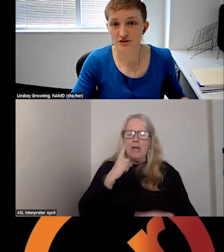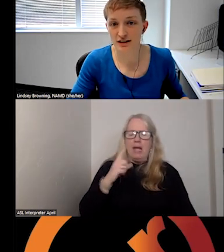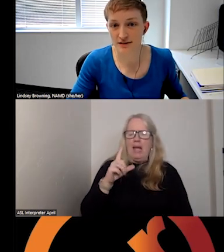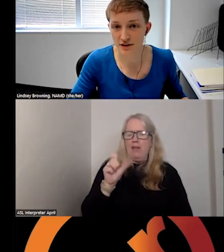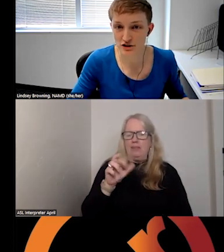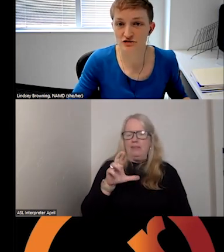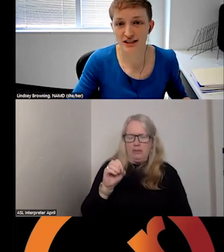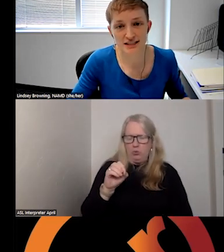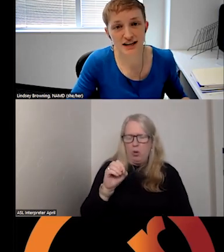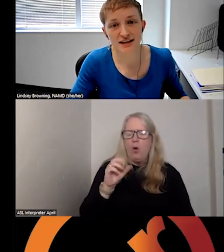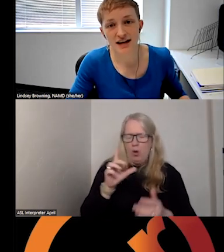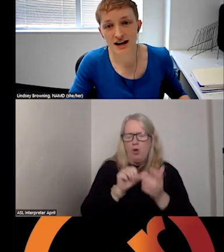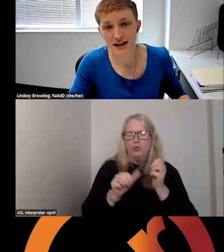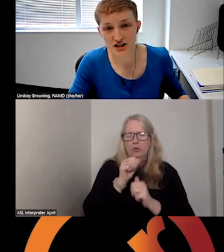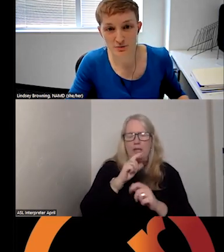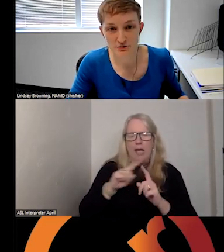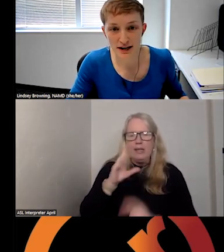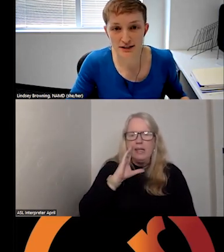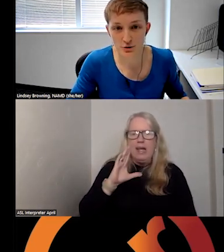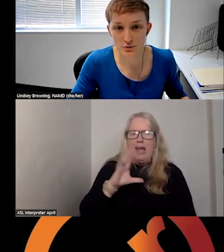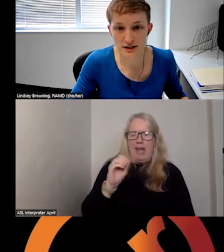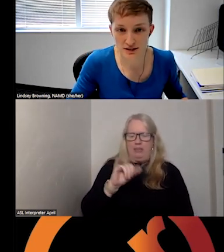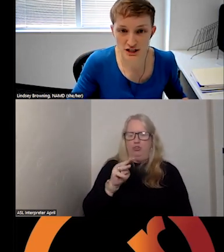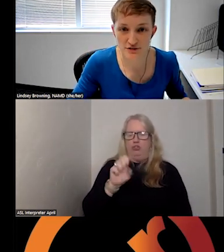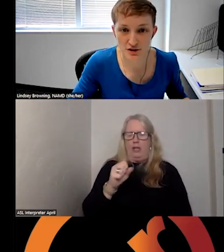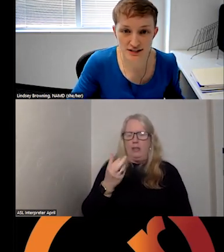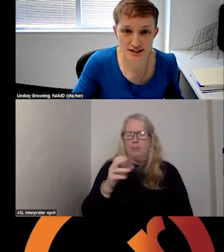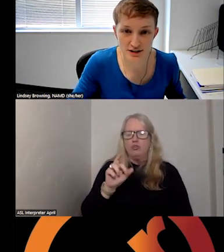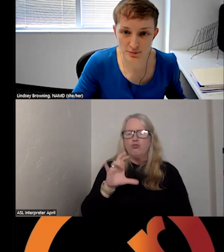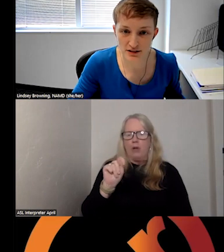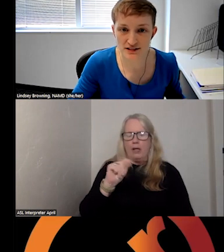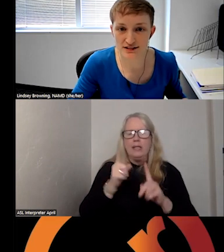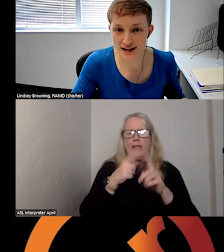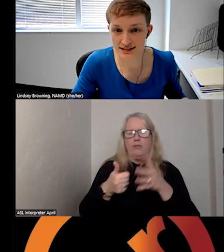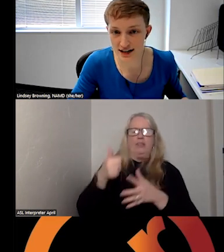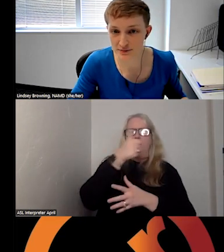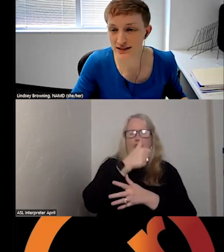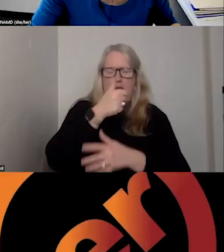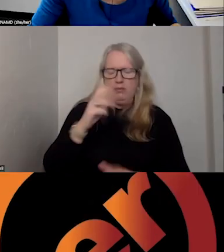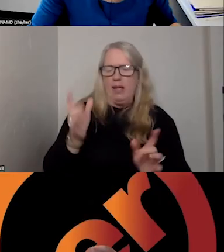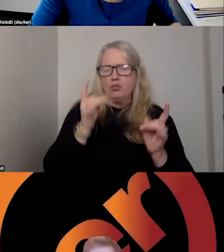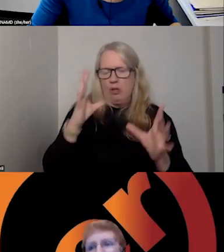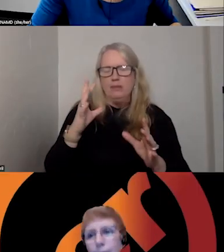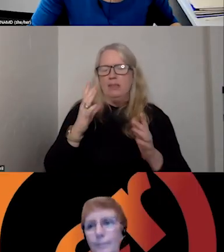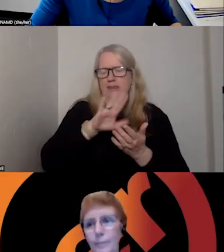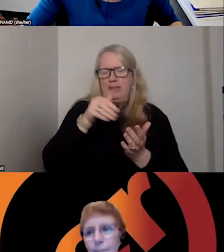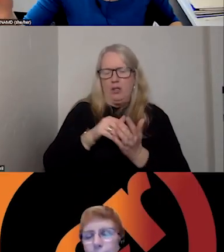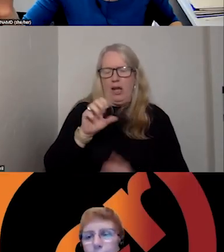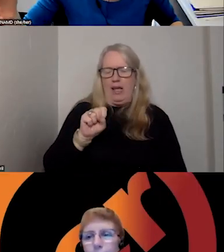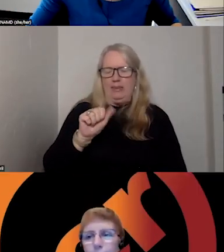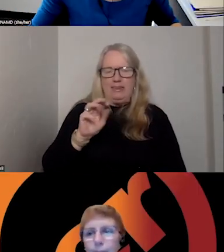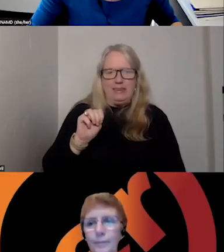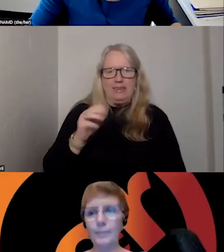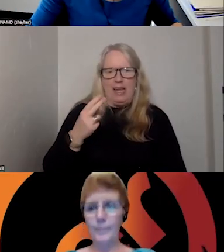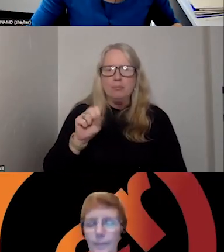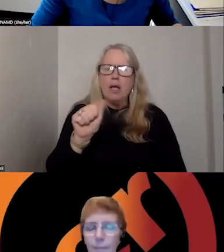Institute of Australasia, and James Wright, who is the Chief of Crisis Center Operations at SAMHSA. We'd just love the